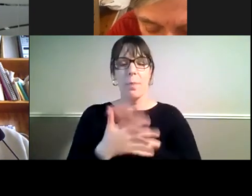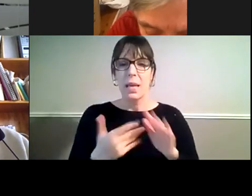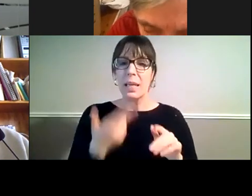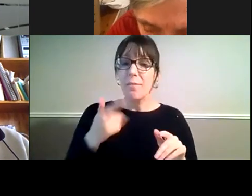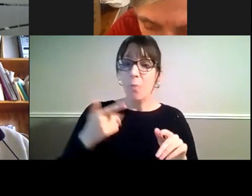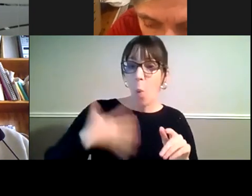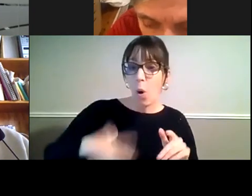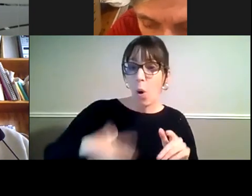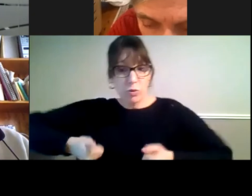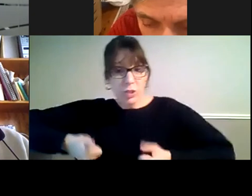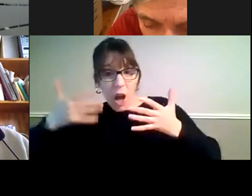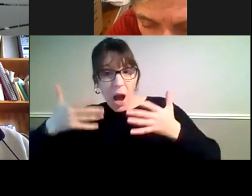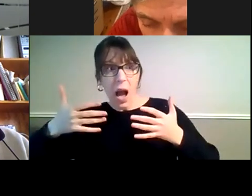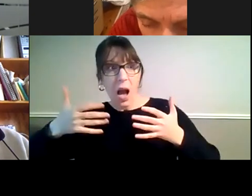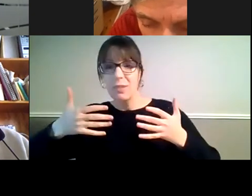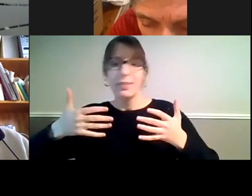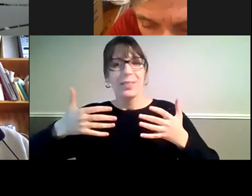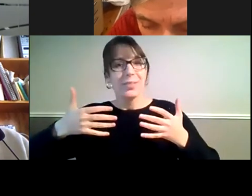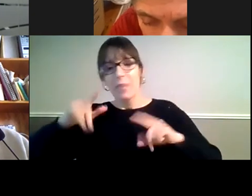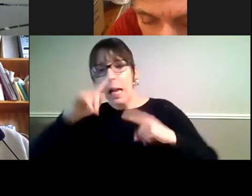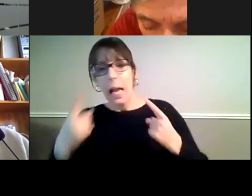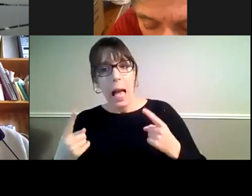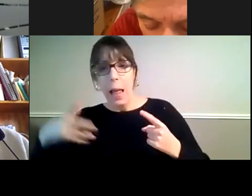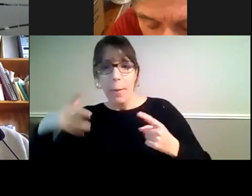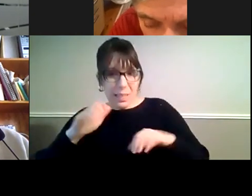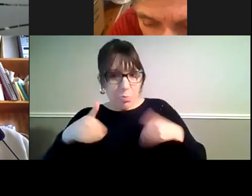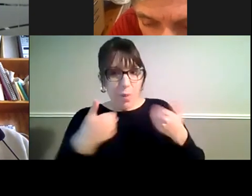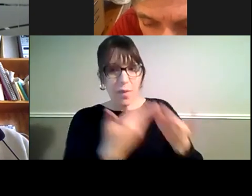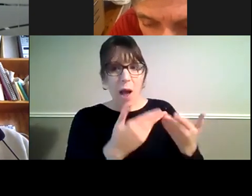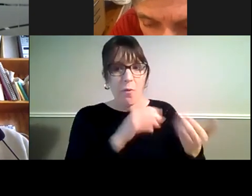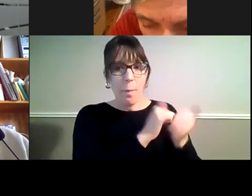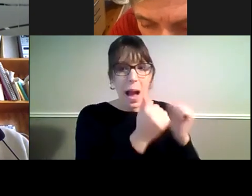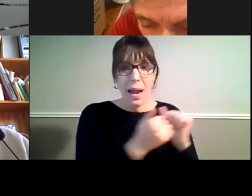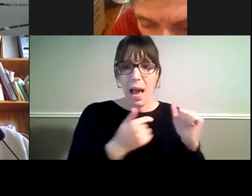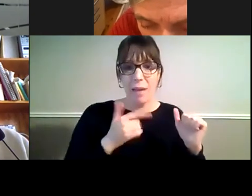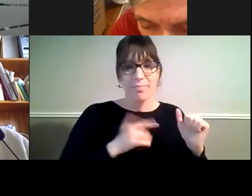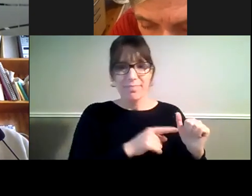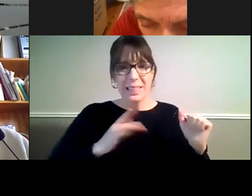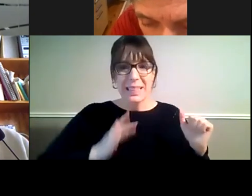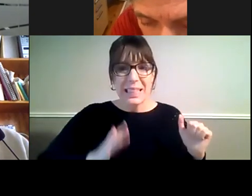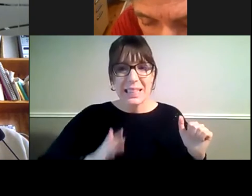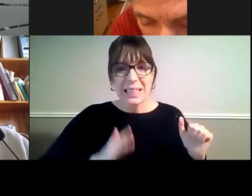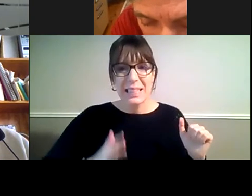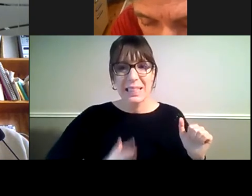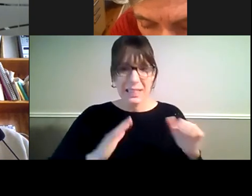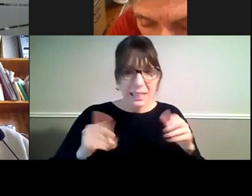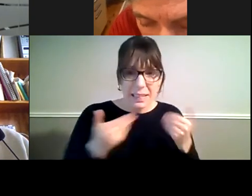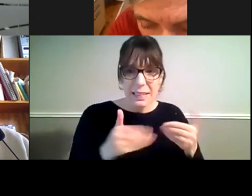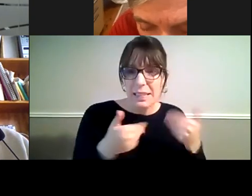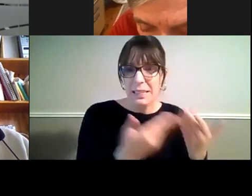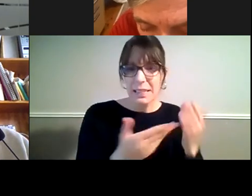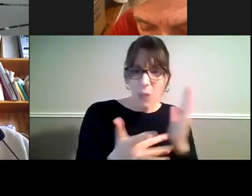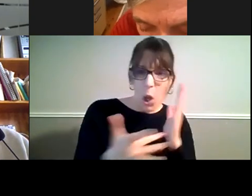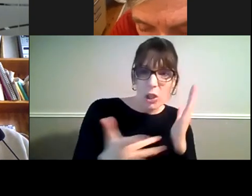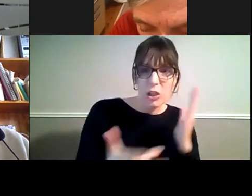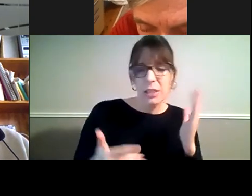at a particular time but can't because, you know, their partner needs to have the opportunity to get access to this